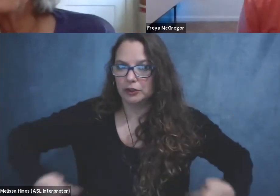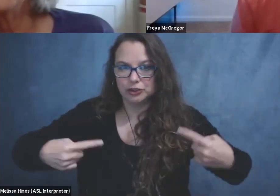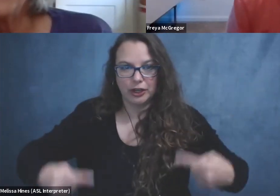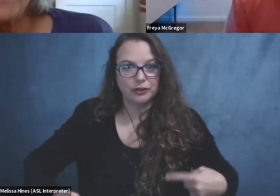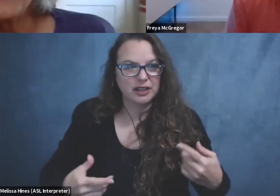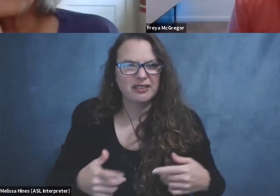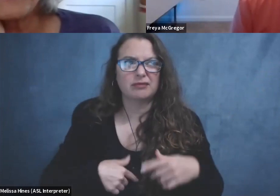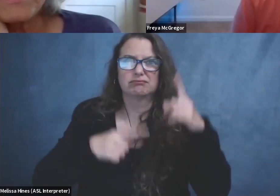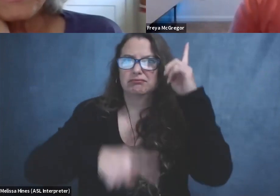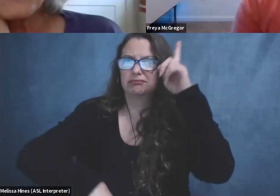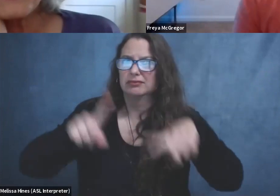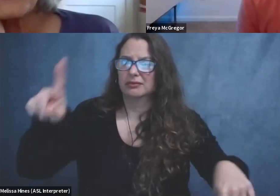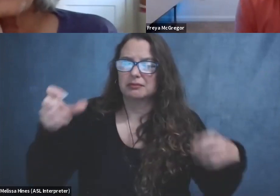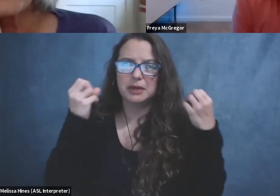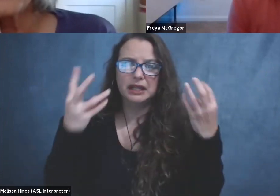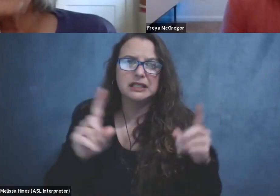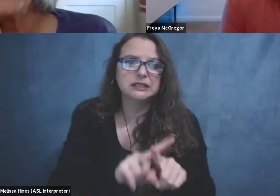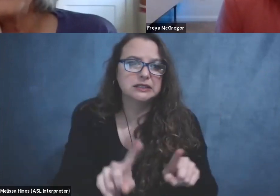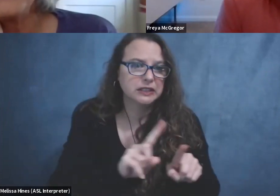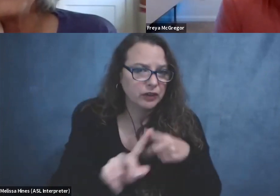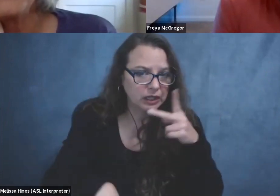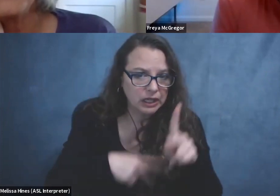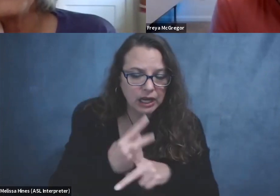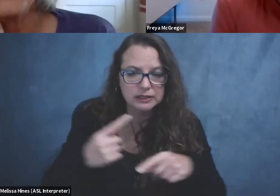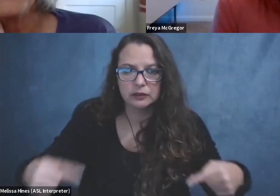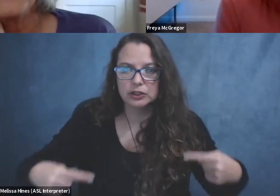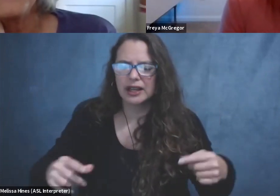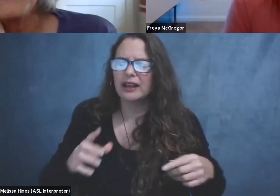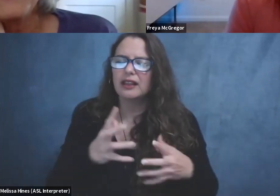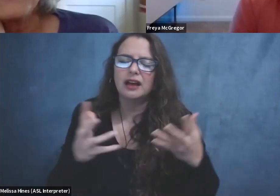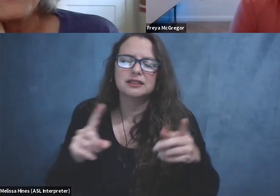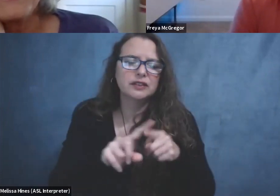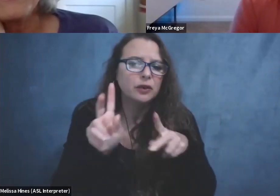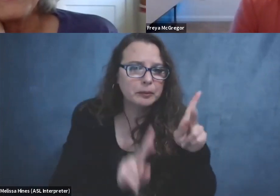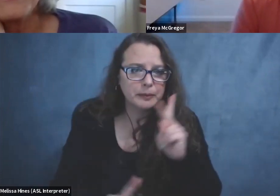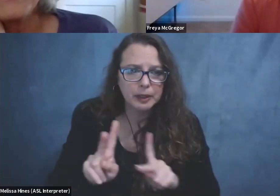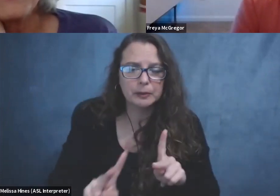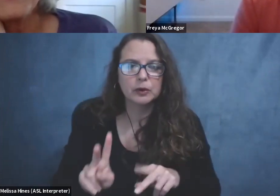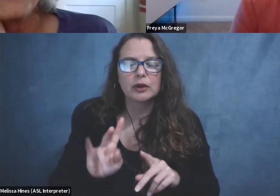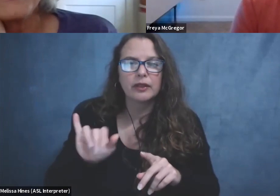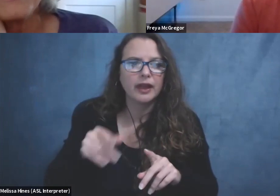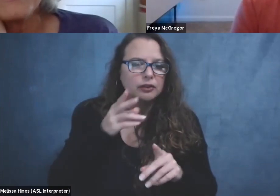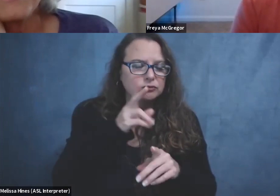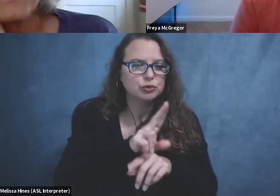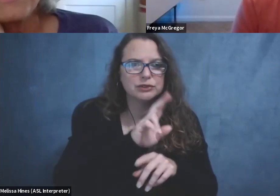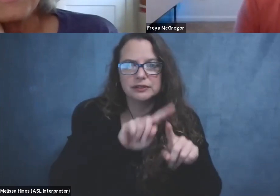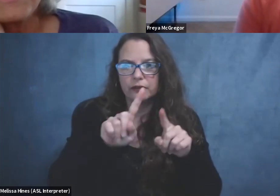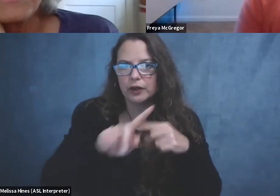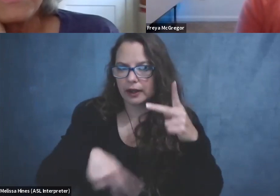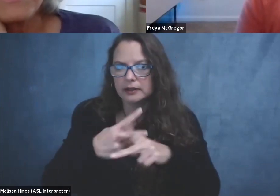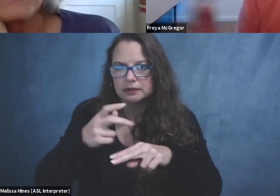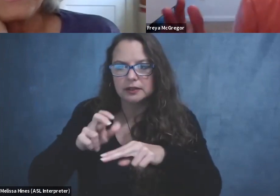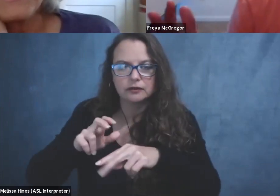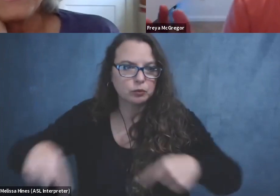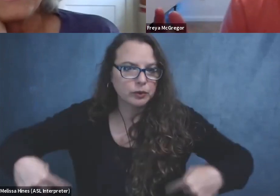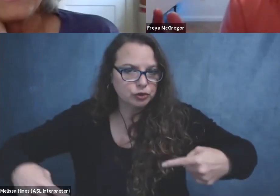lots of different reasons. Lots of different people with lots of different disabilities and other health concerns use wheelchairs and, um, not,